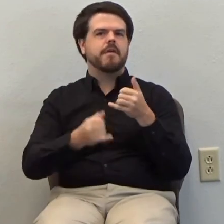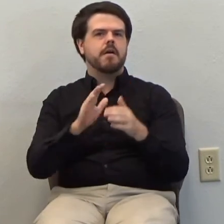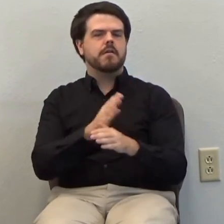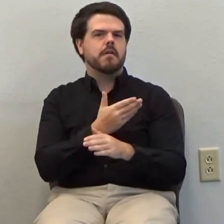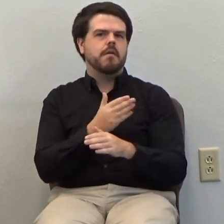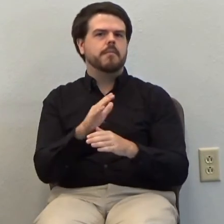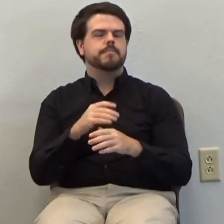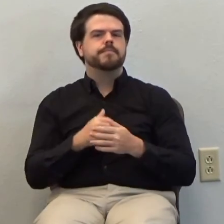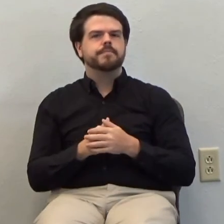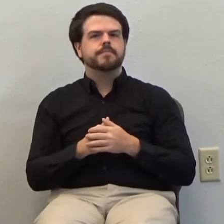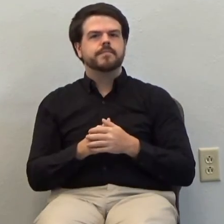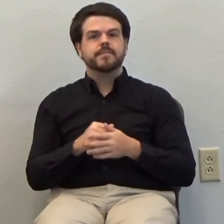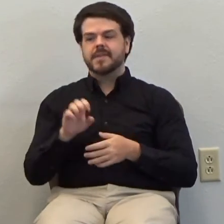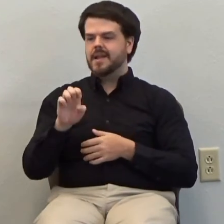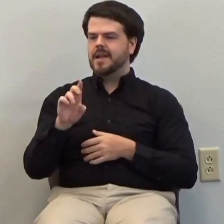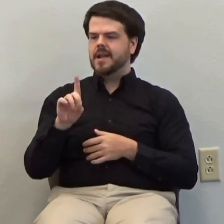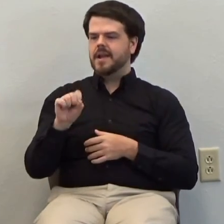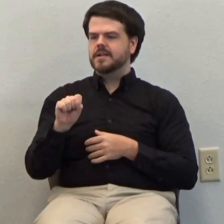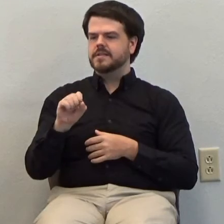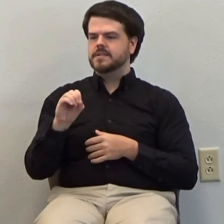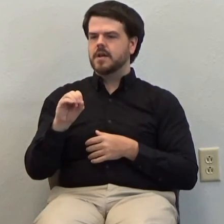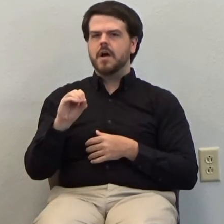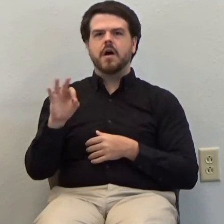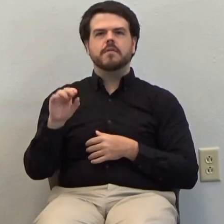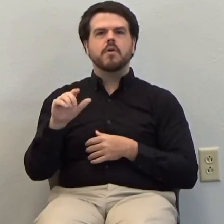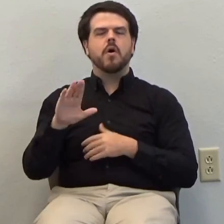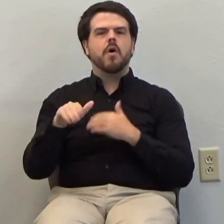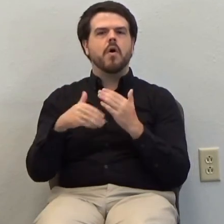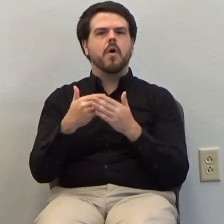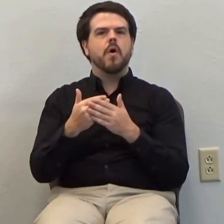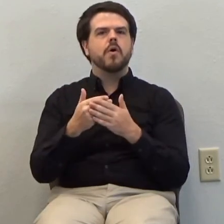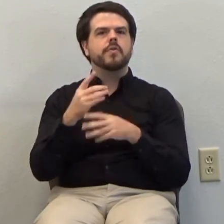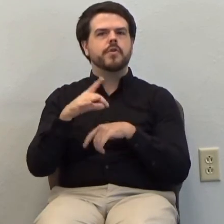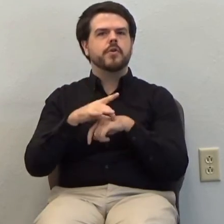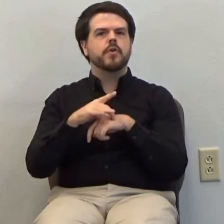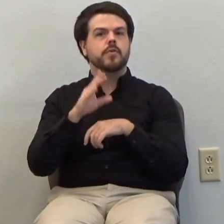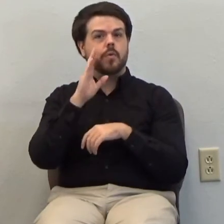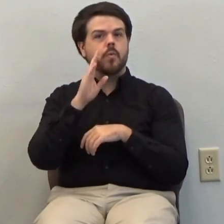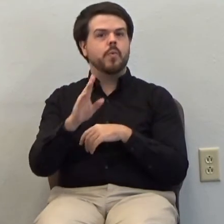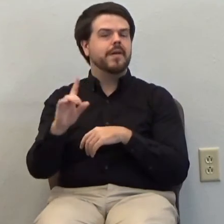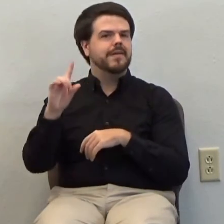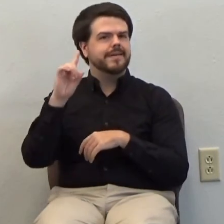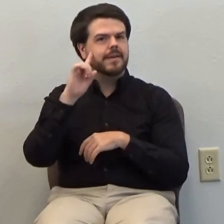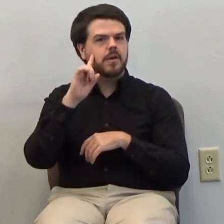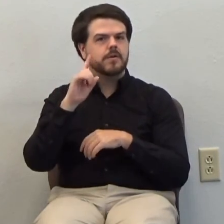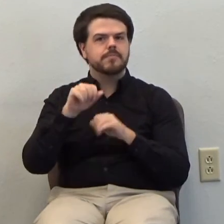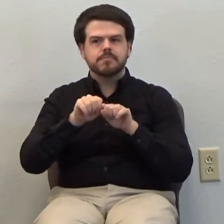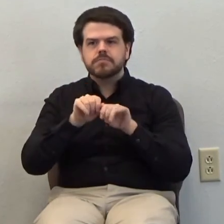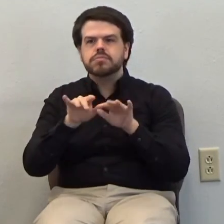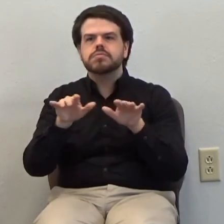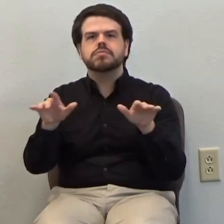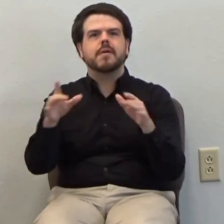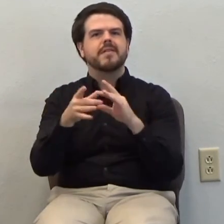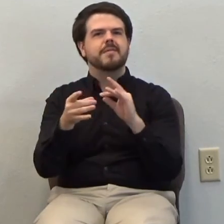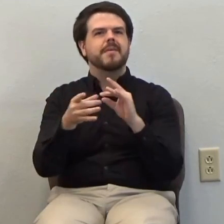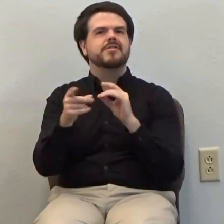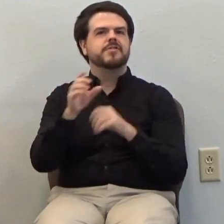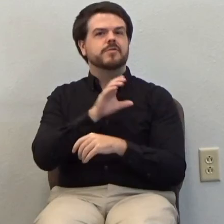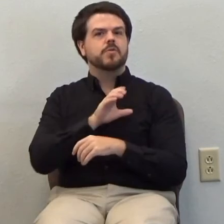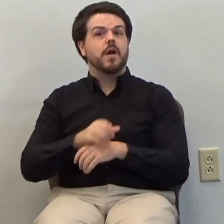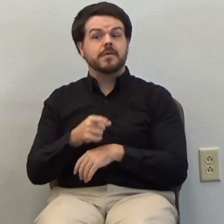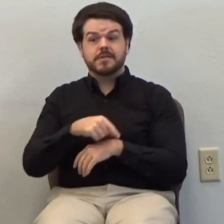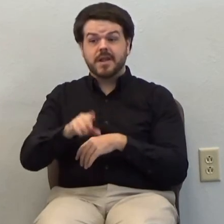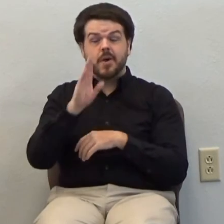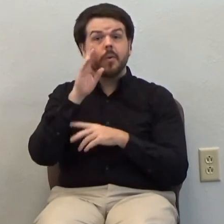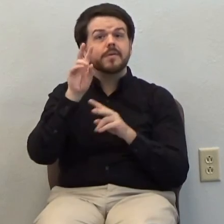of worship the ends of all the earth will hear indeed the ends of all the earth will hear about the glory of Christ they won't hear it they will